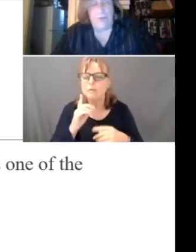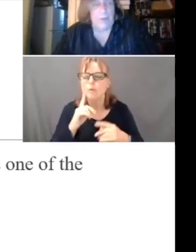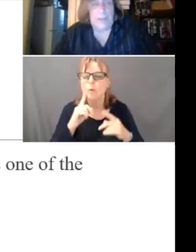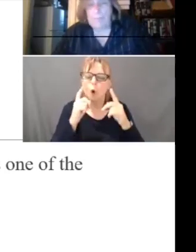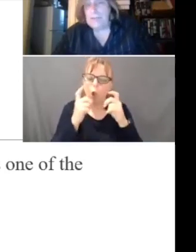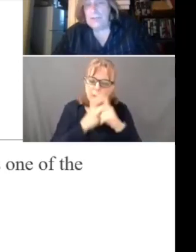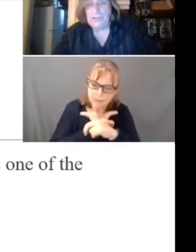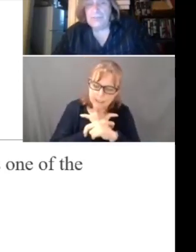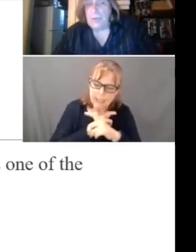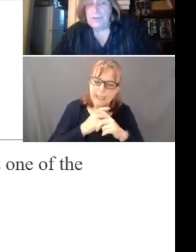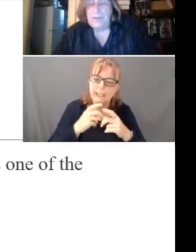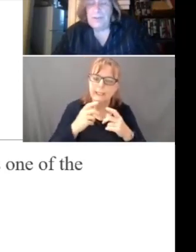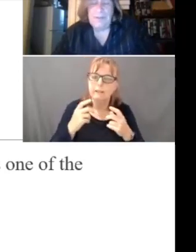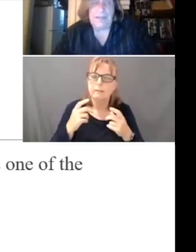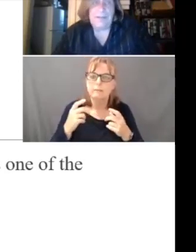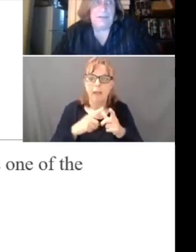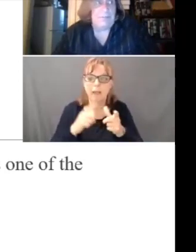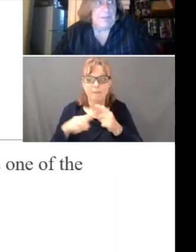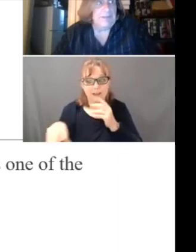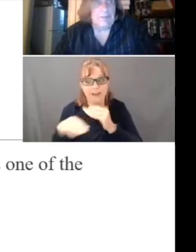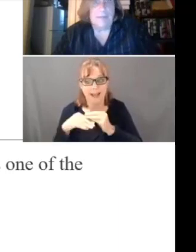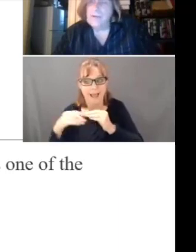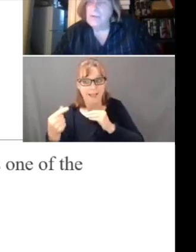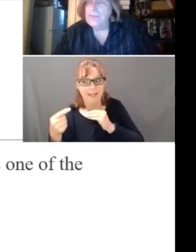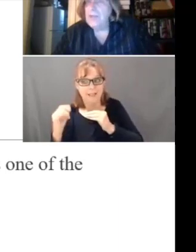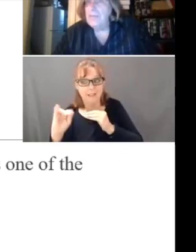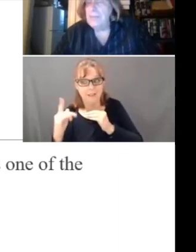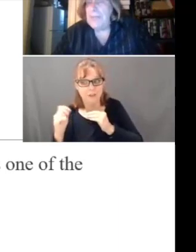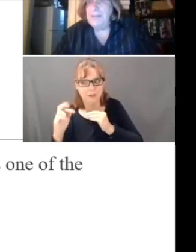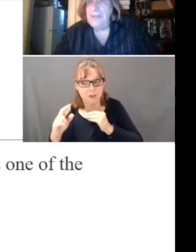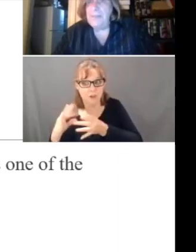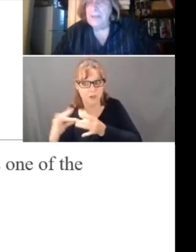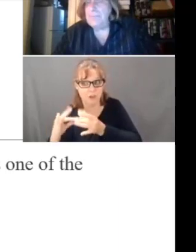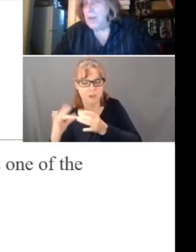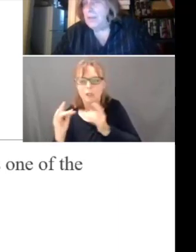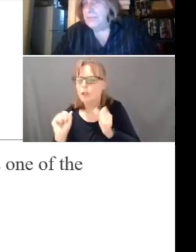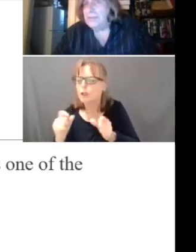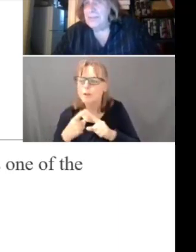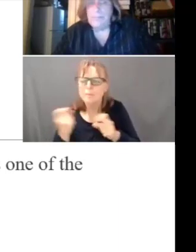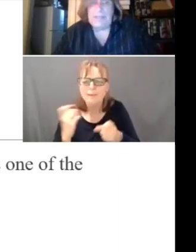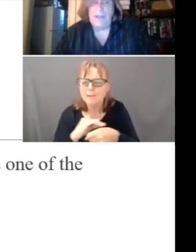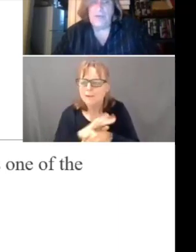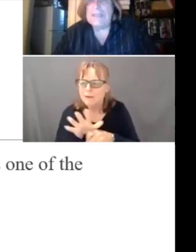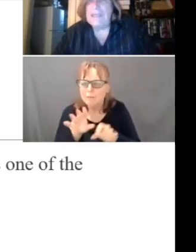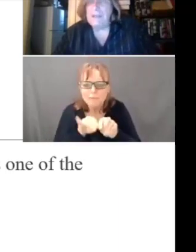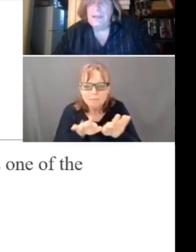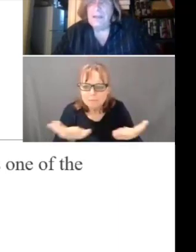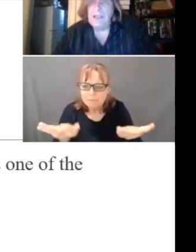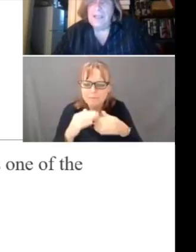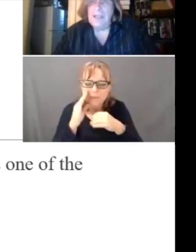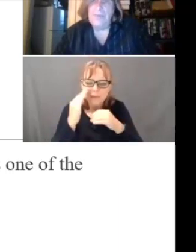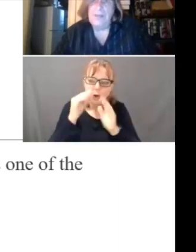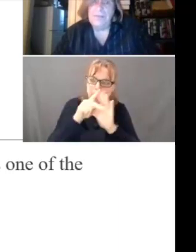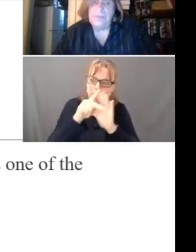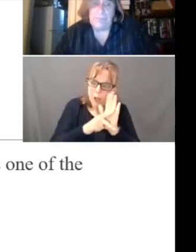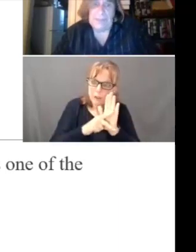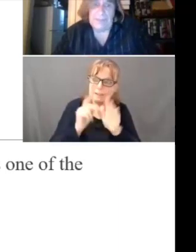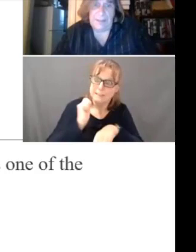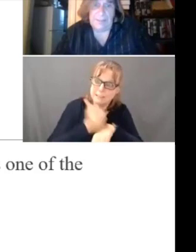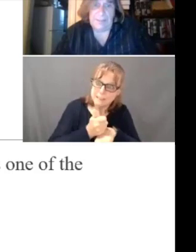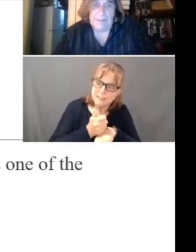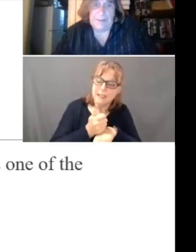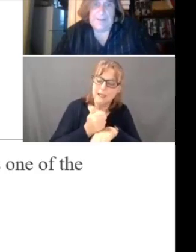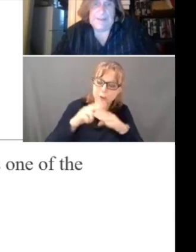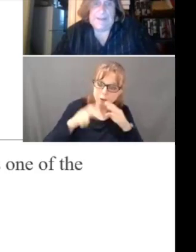And following up on Ginger's point, that could be something that grows out of the pandemic and policies that are being created as a result of the